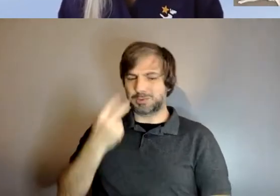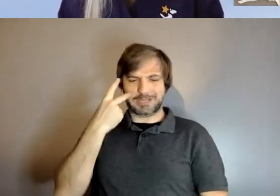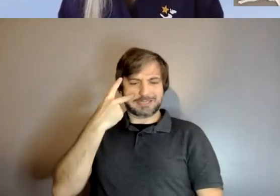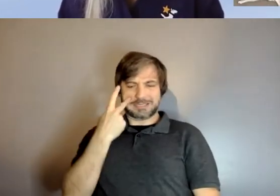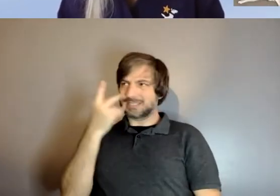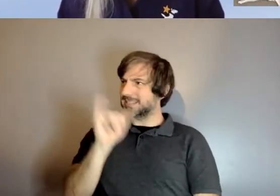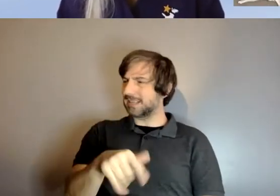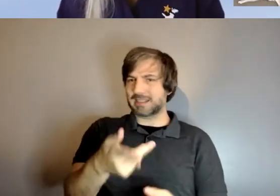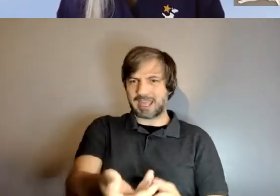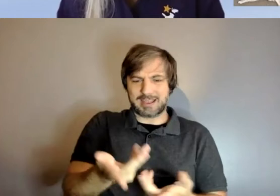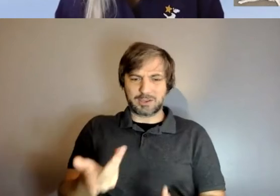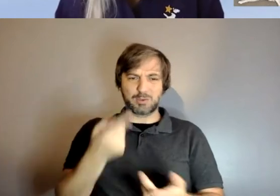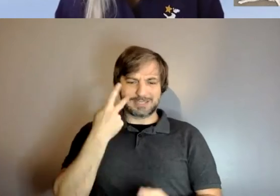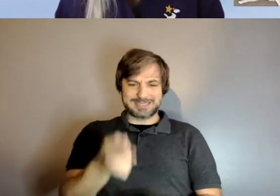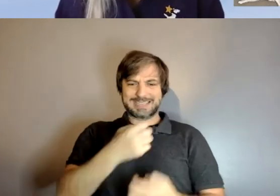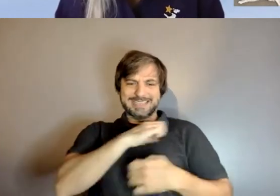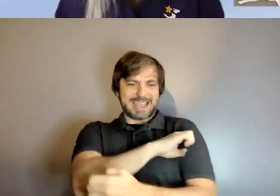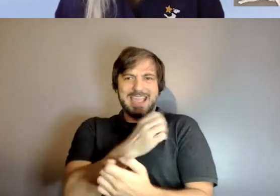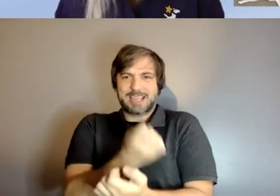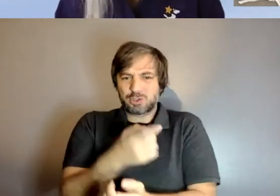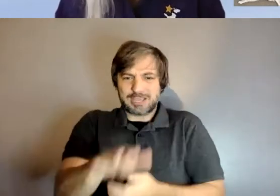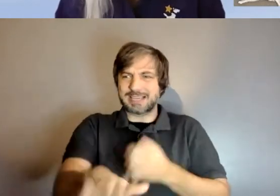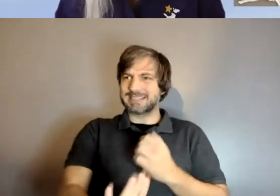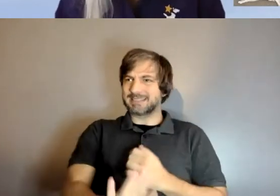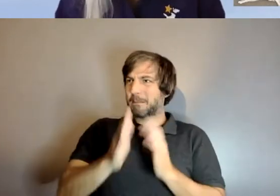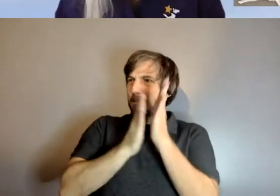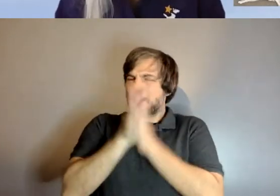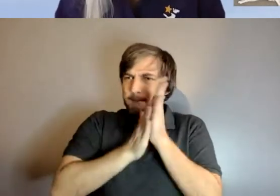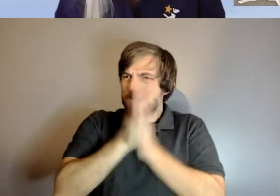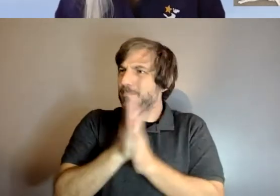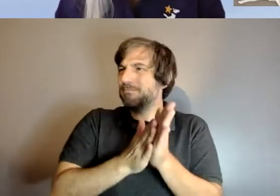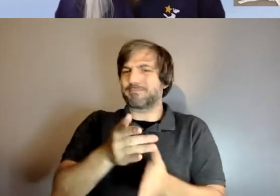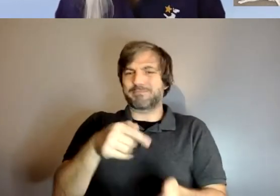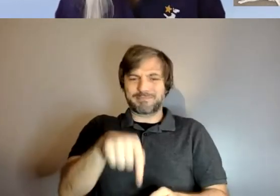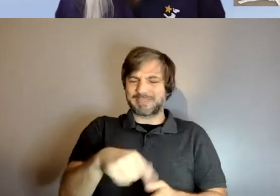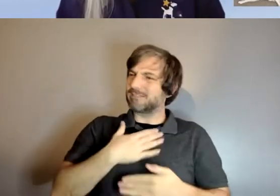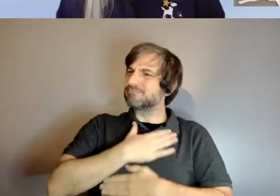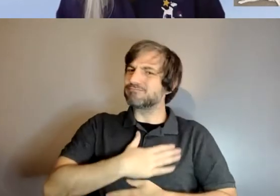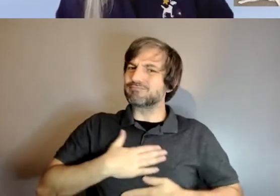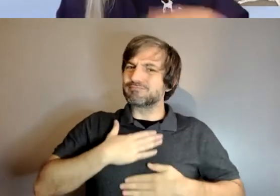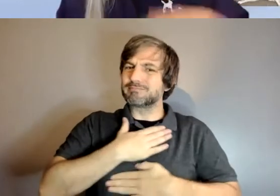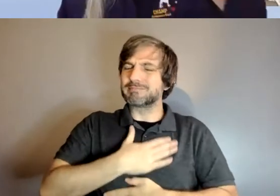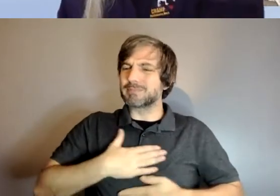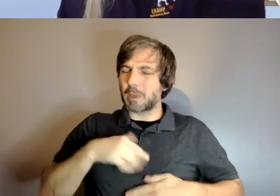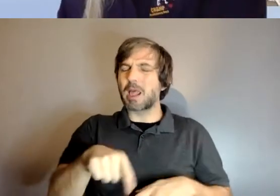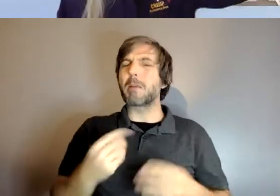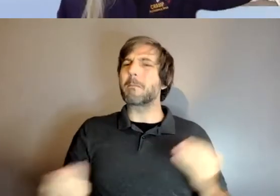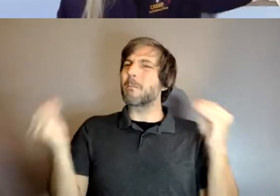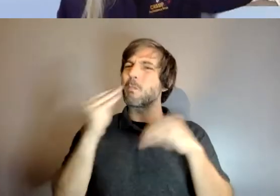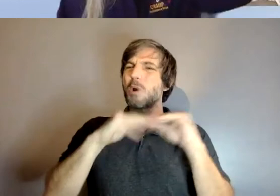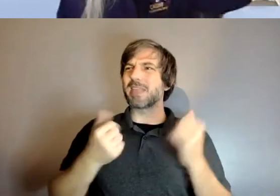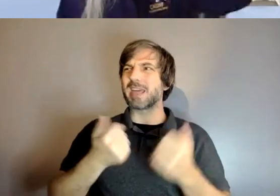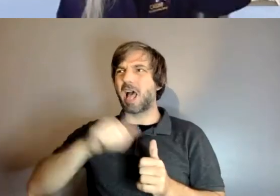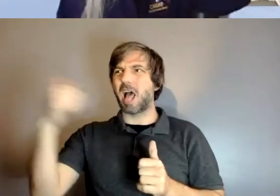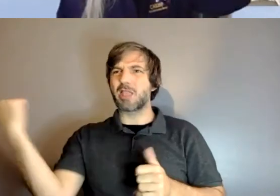his drive and his his energy um he i think he enjoys it way more than some some pets that just sit at home um